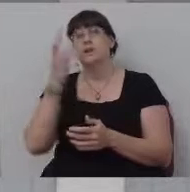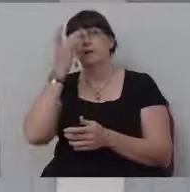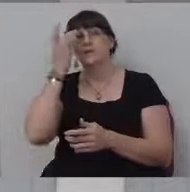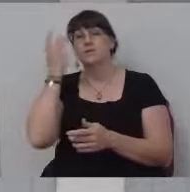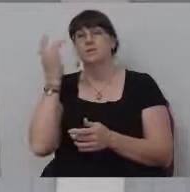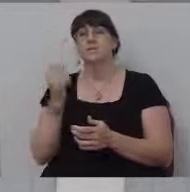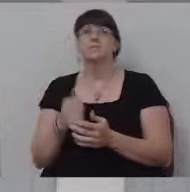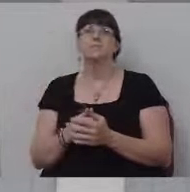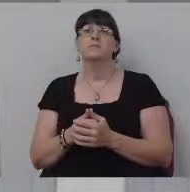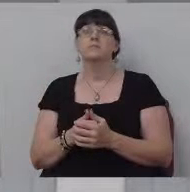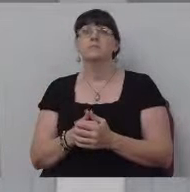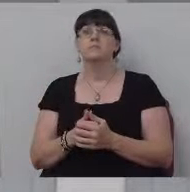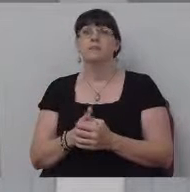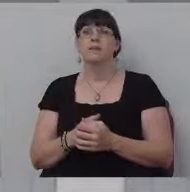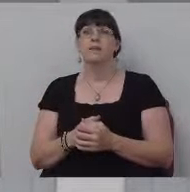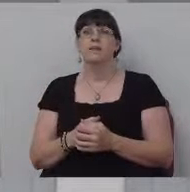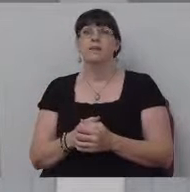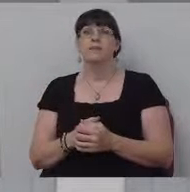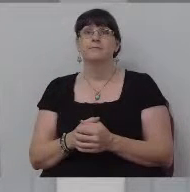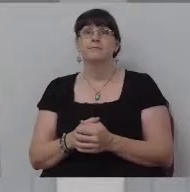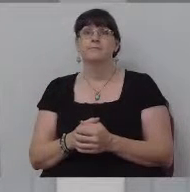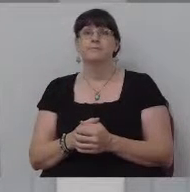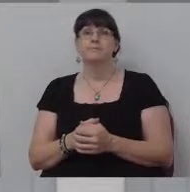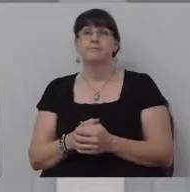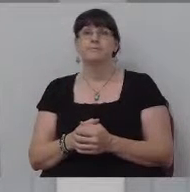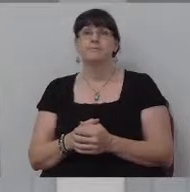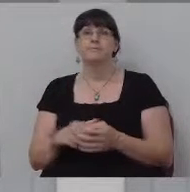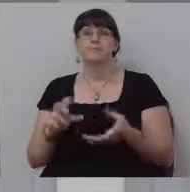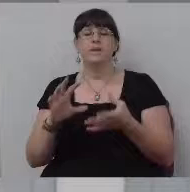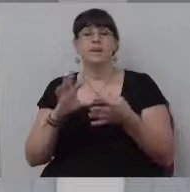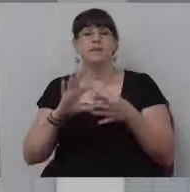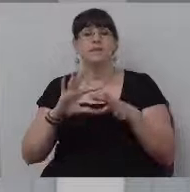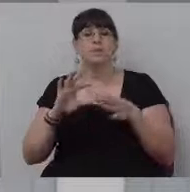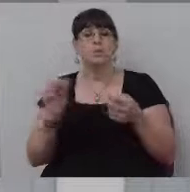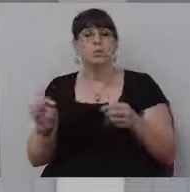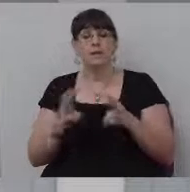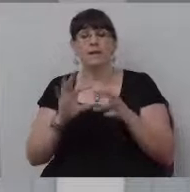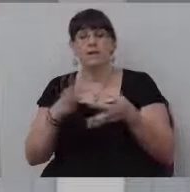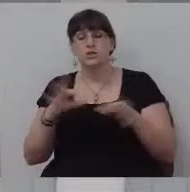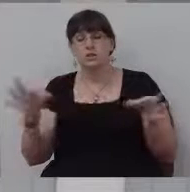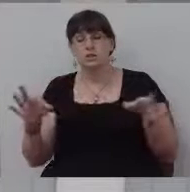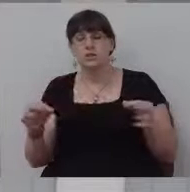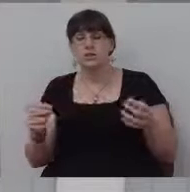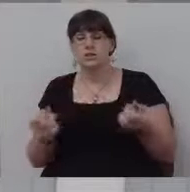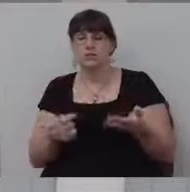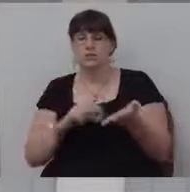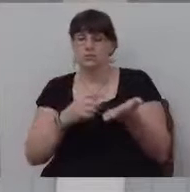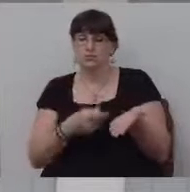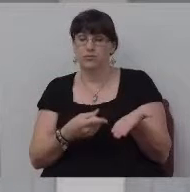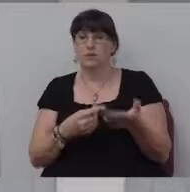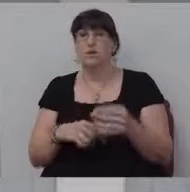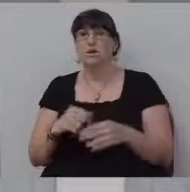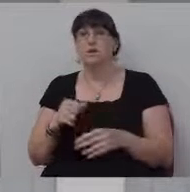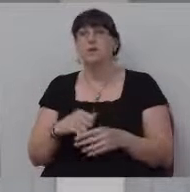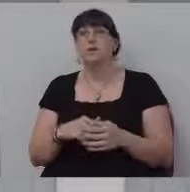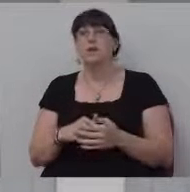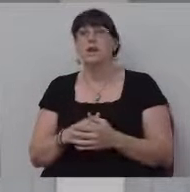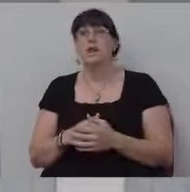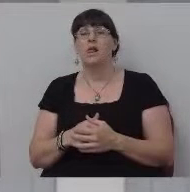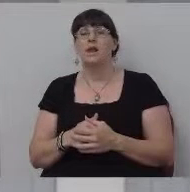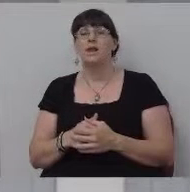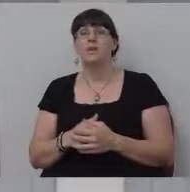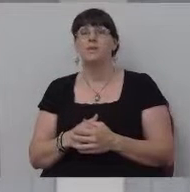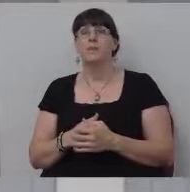these other things to help them away along the way. And, um, the translation work, it's not like I can tell you, it's not like I'm an expert on these things, but the